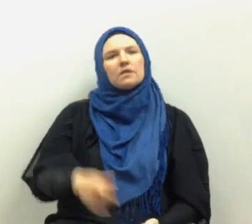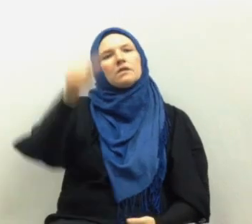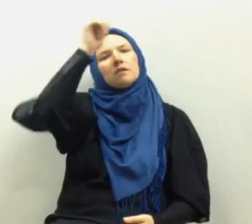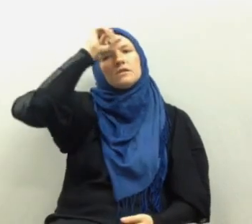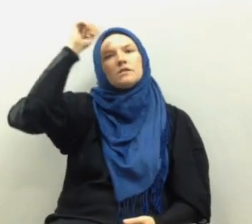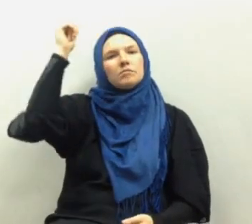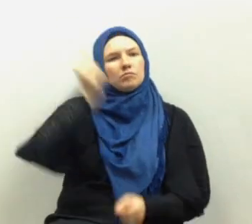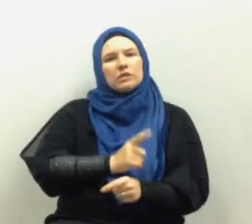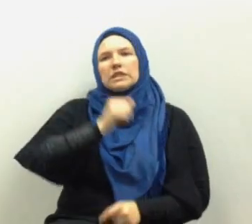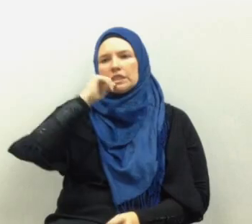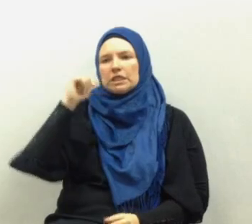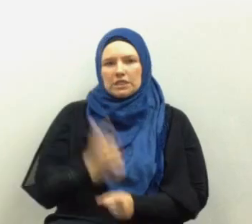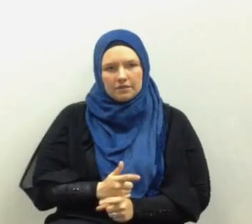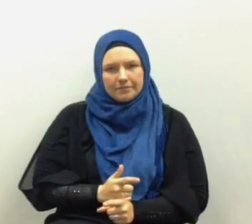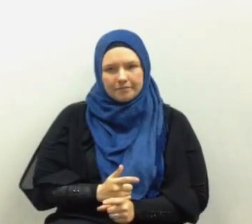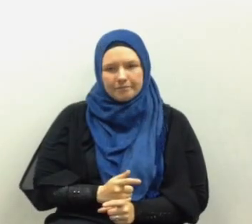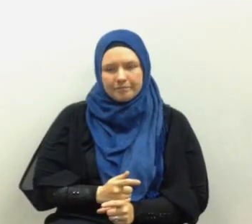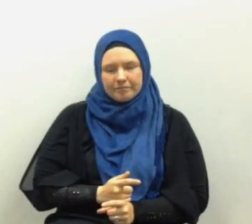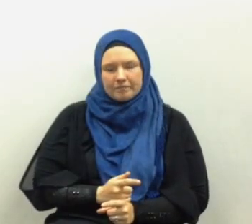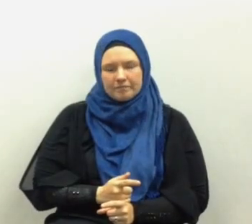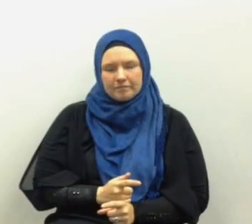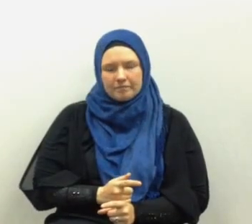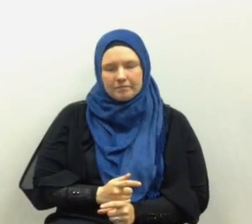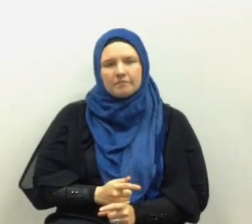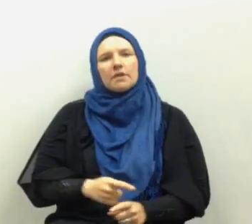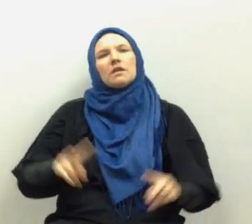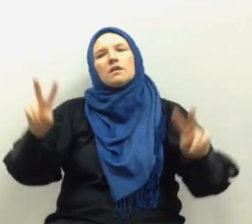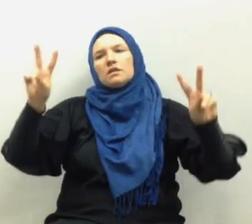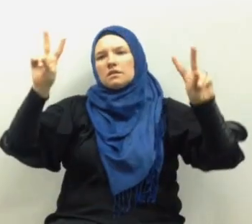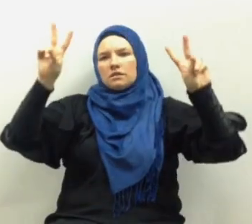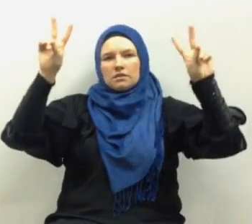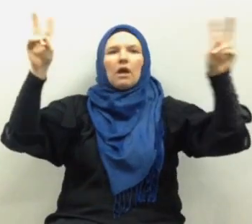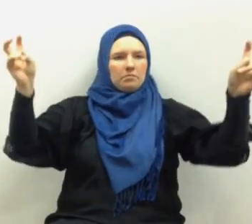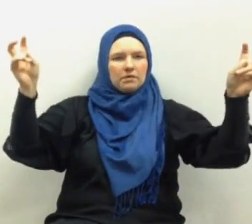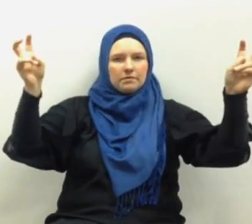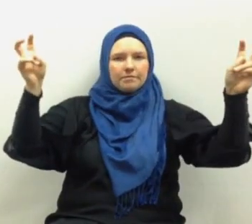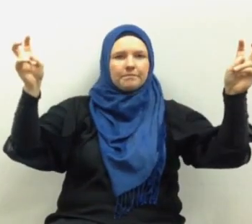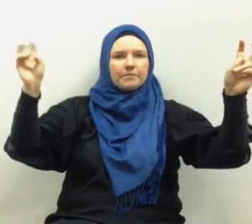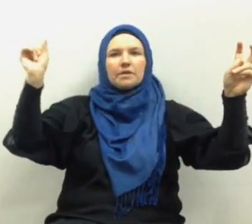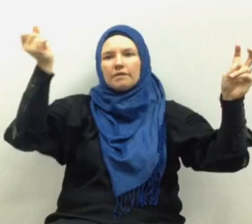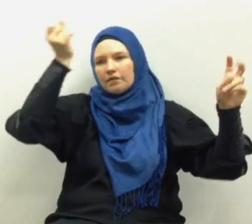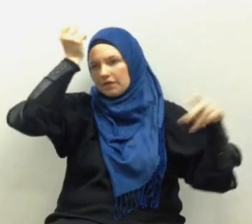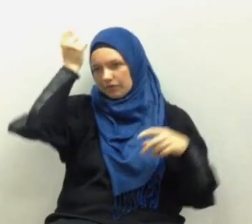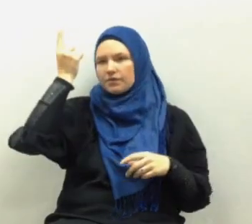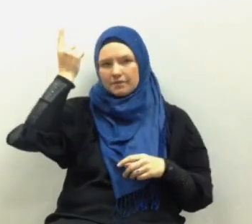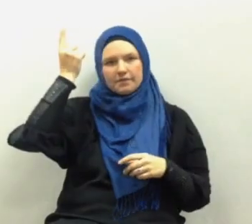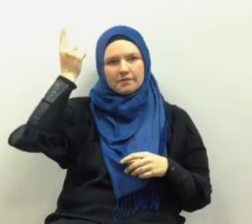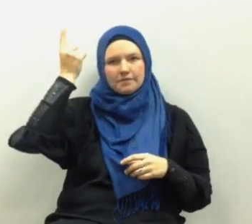Brothers and sisters the subject of understanding